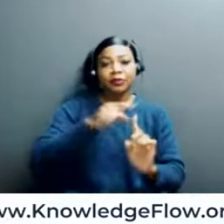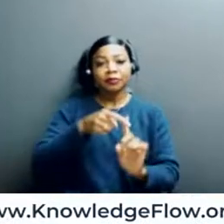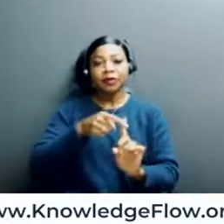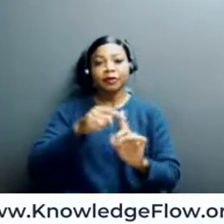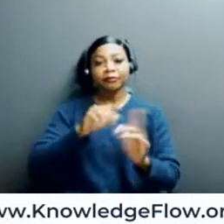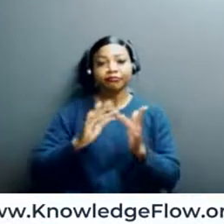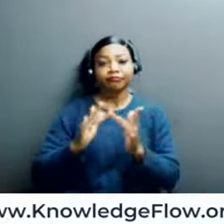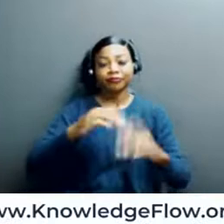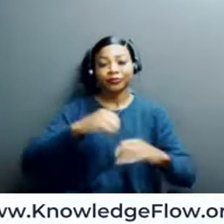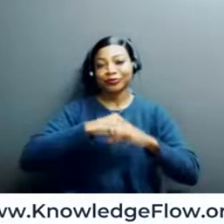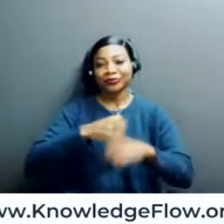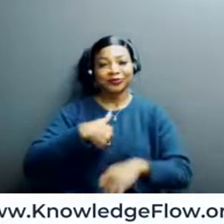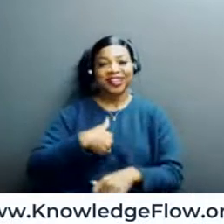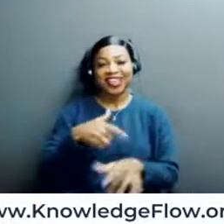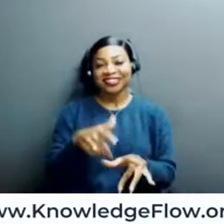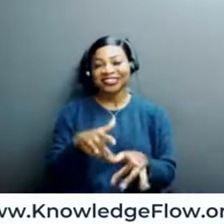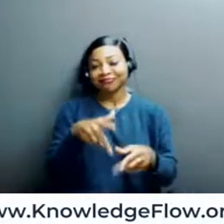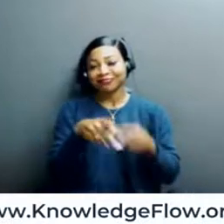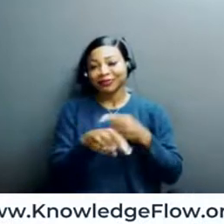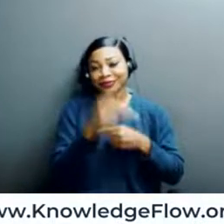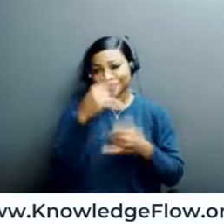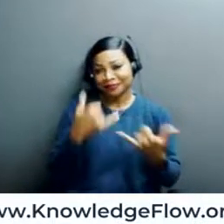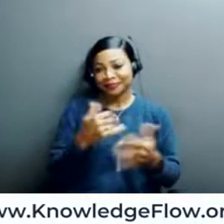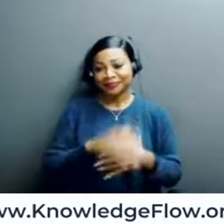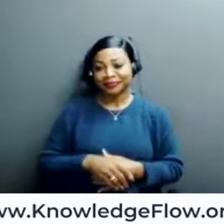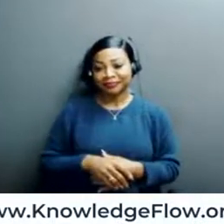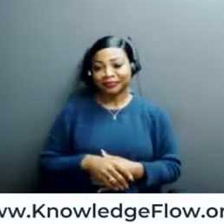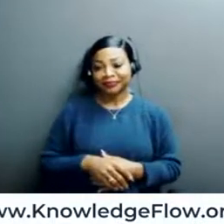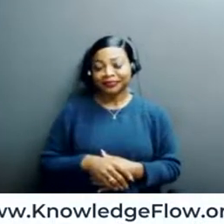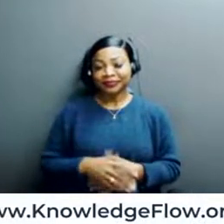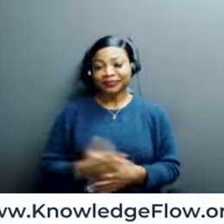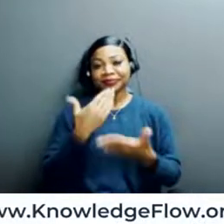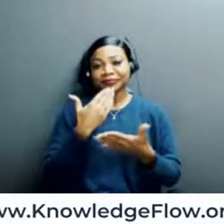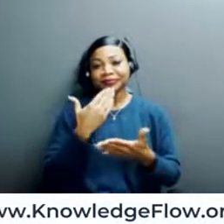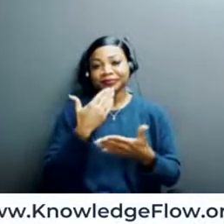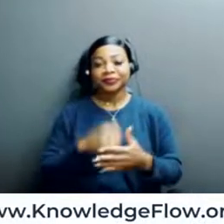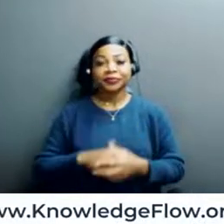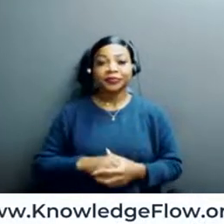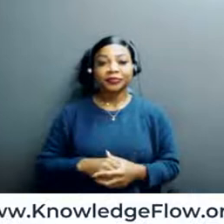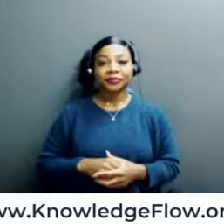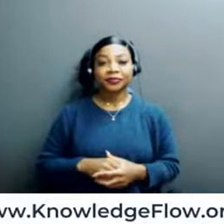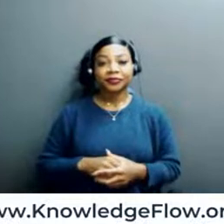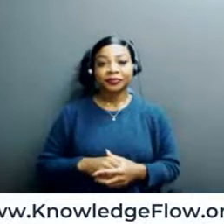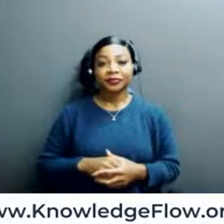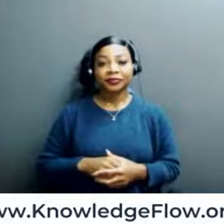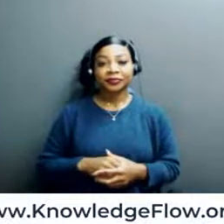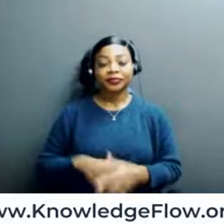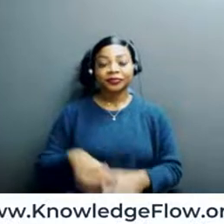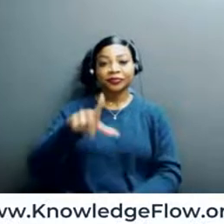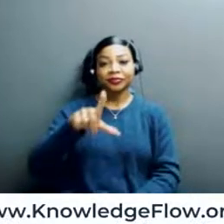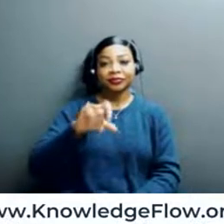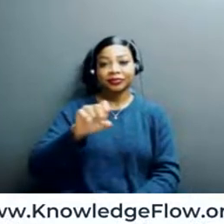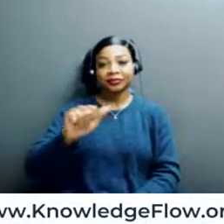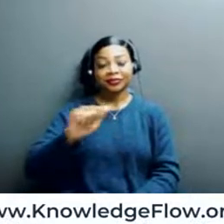So I won't, I won't, I'll leave it at that for now. Thank you. Well, I guess I'll turn it to Lisa, because Lisa